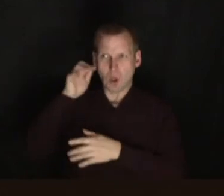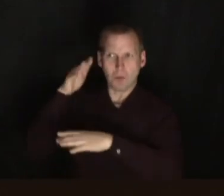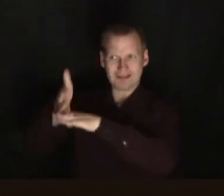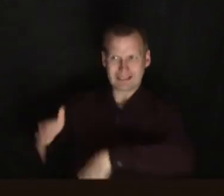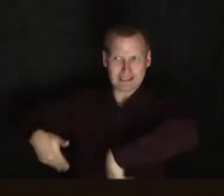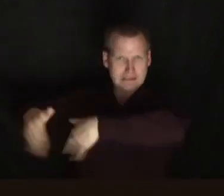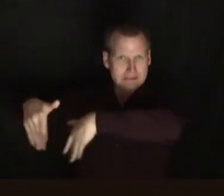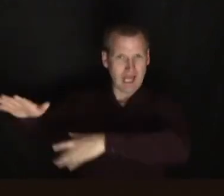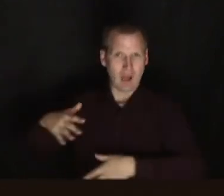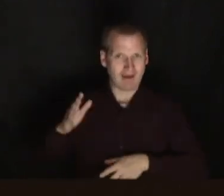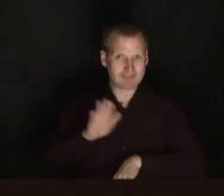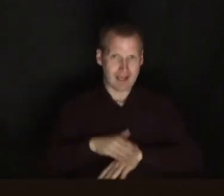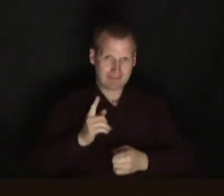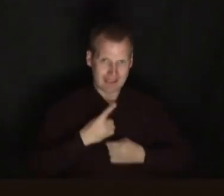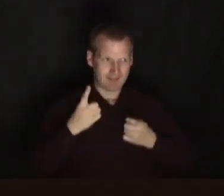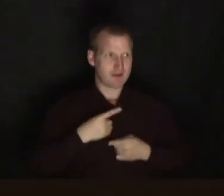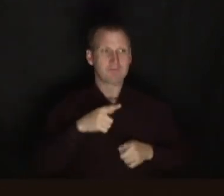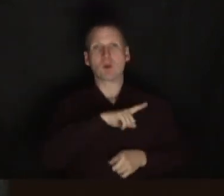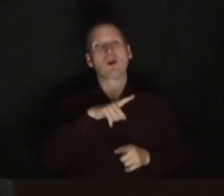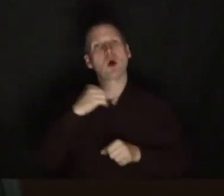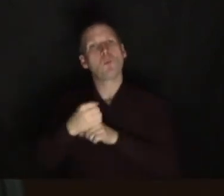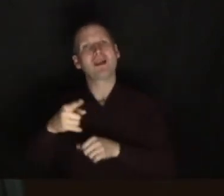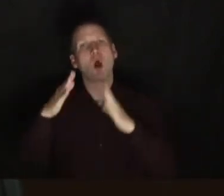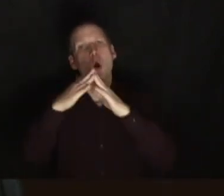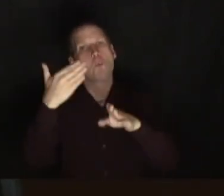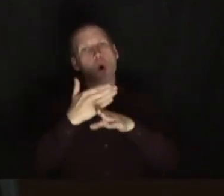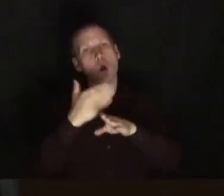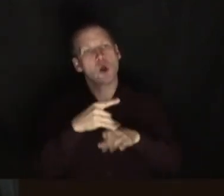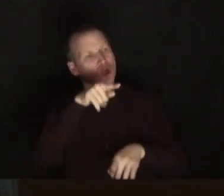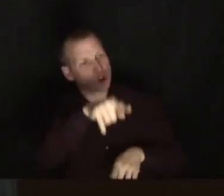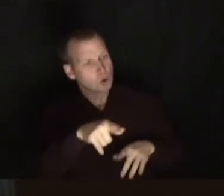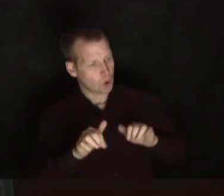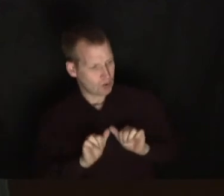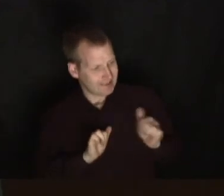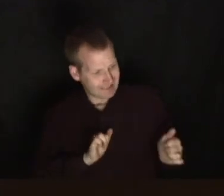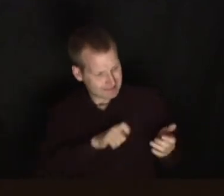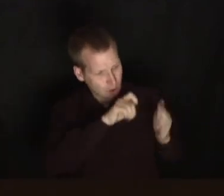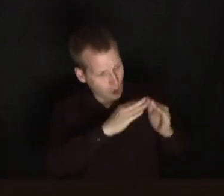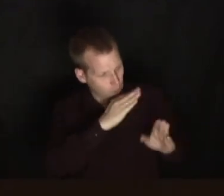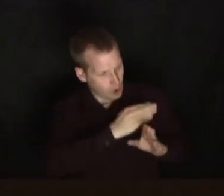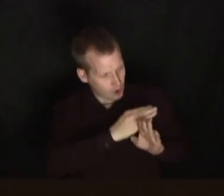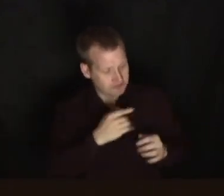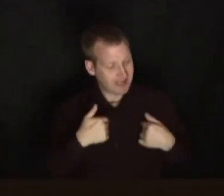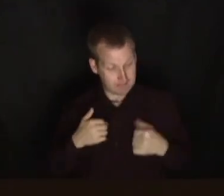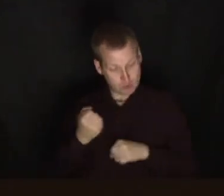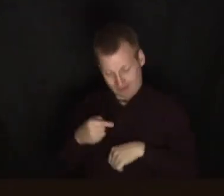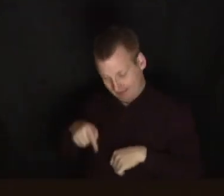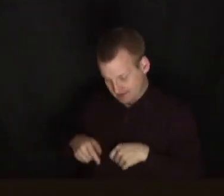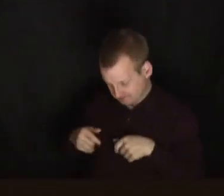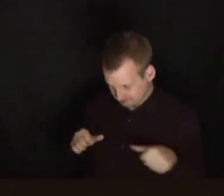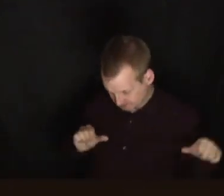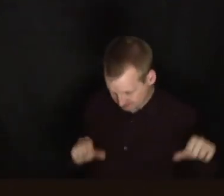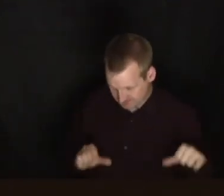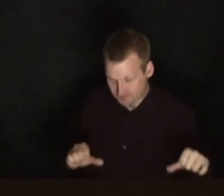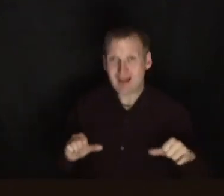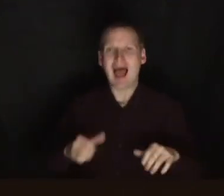time and not bother you, why don't you sometimes do it when they're doing their homework and sit at the table next to them? I love putting worship